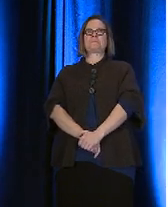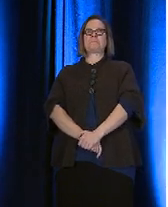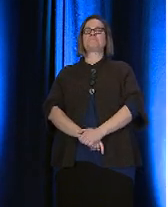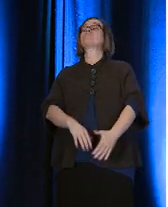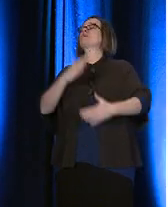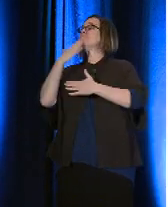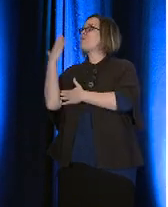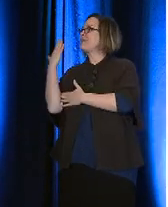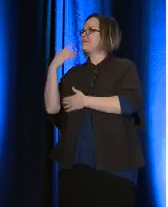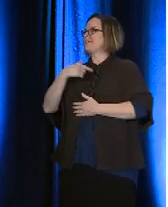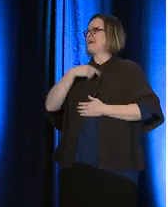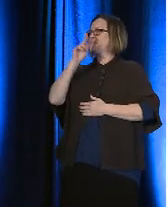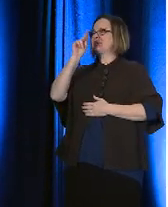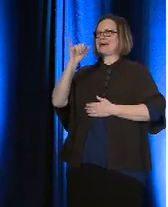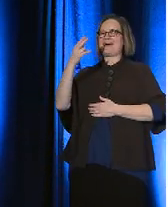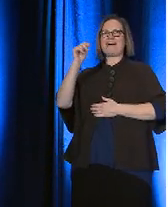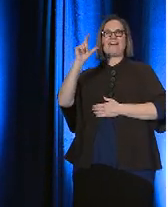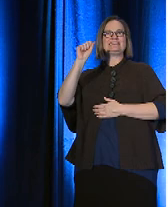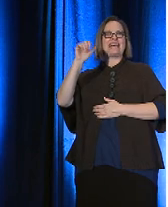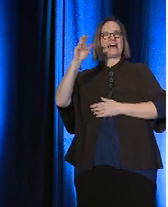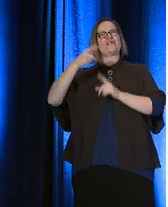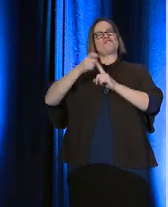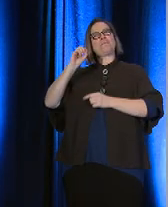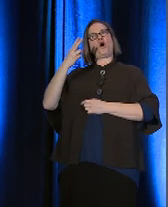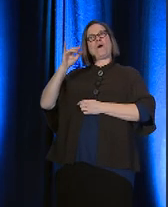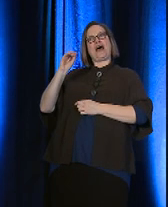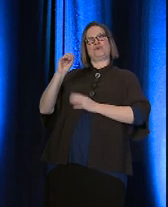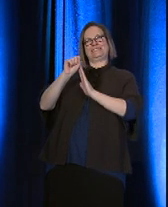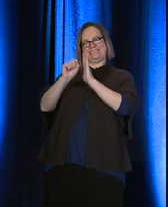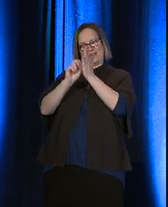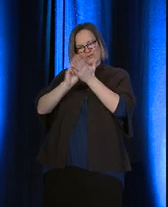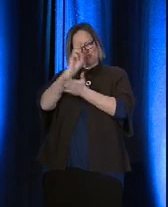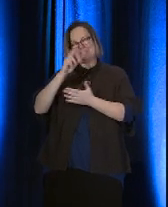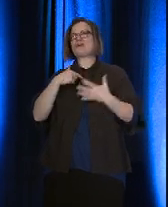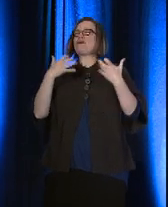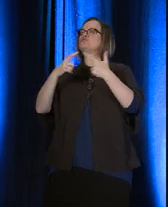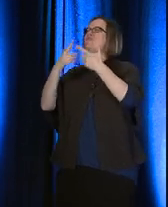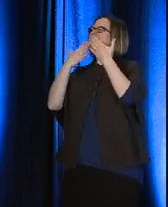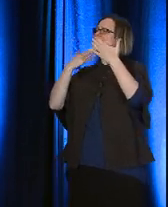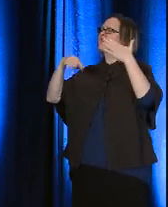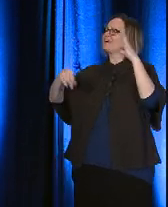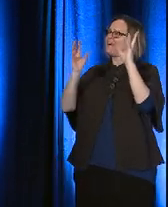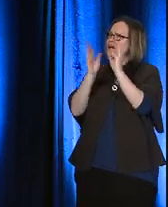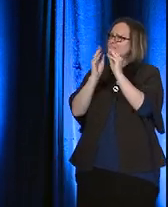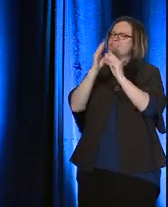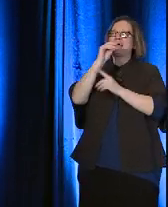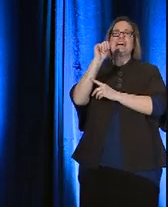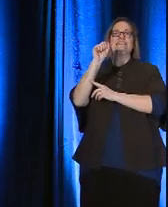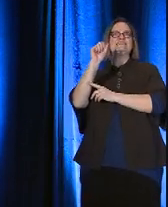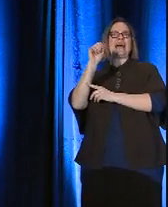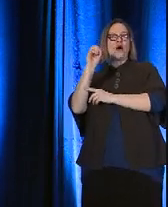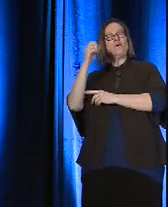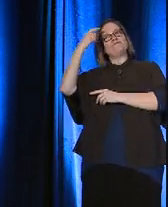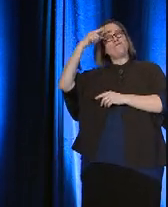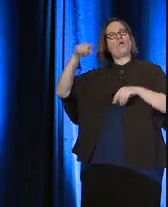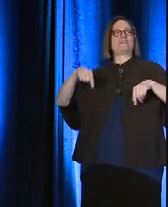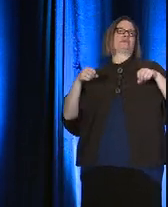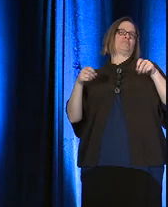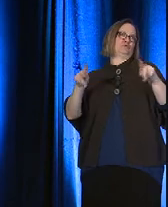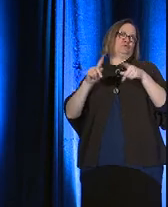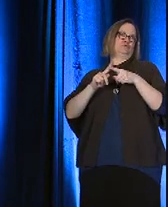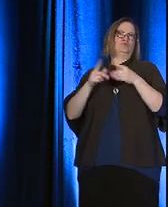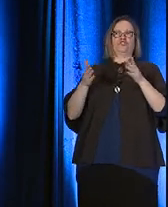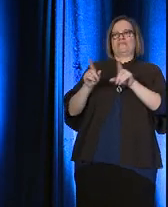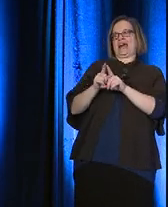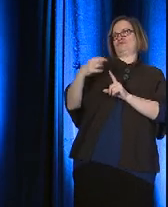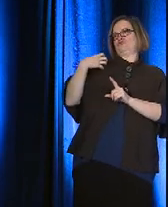Good morning. I'm Kay Halasek from Ohio State University. I want to thank the conference in Nassau for the opportunity to serve as the chair